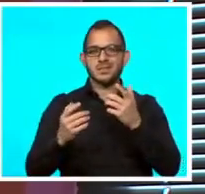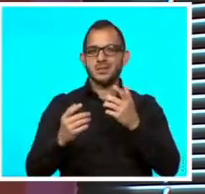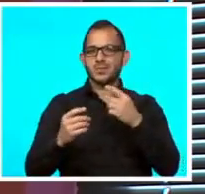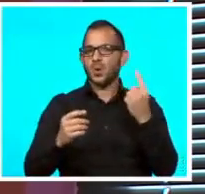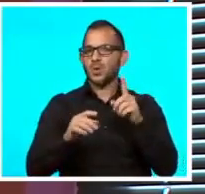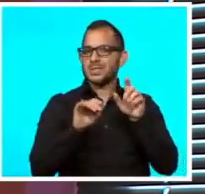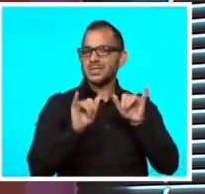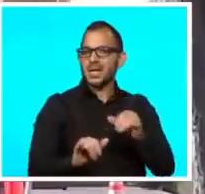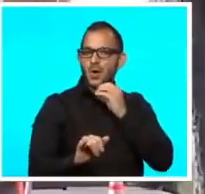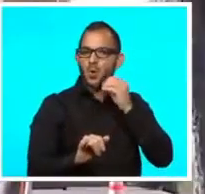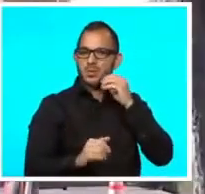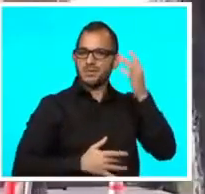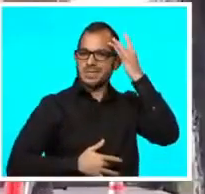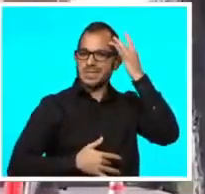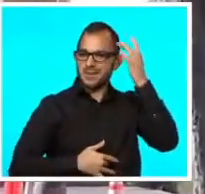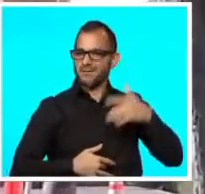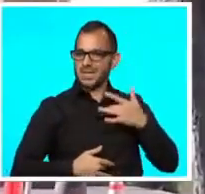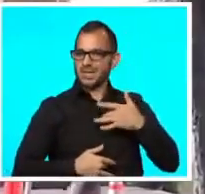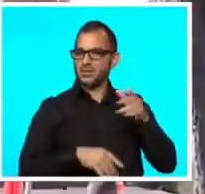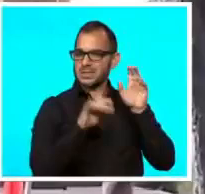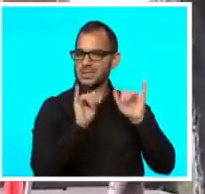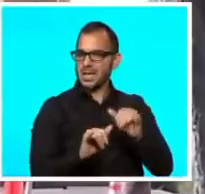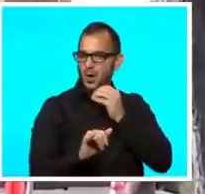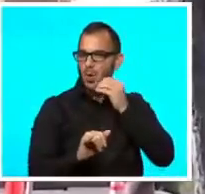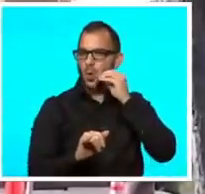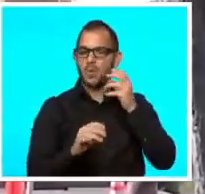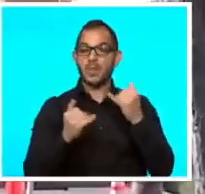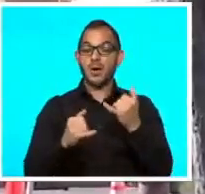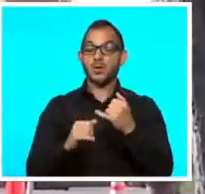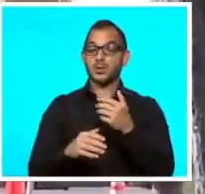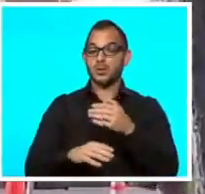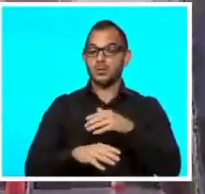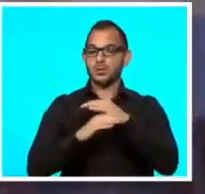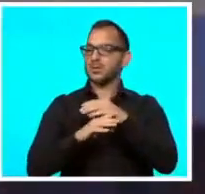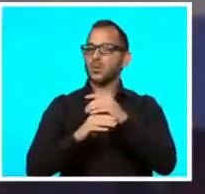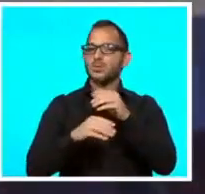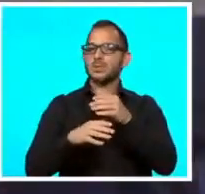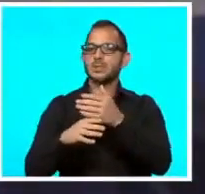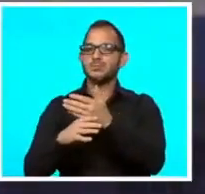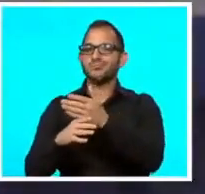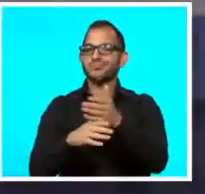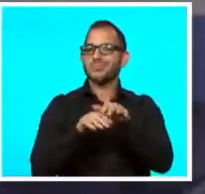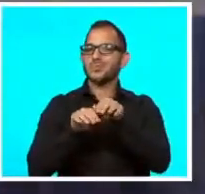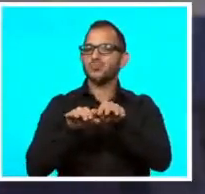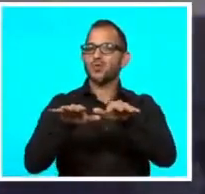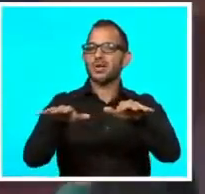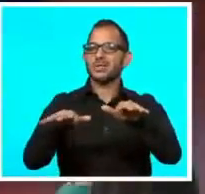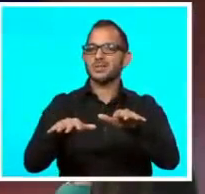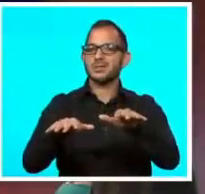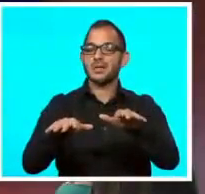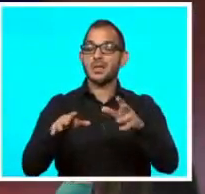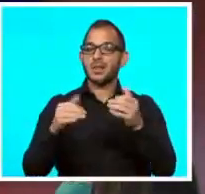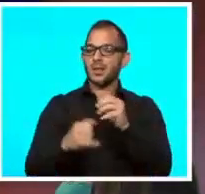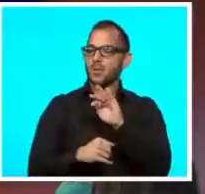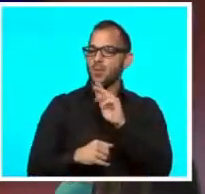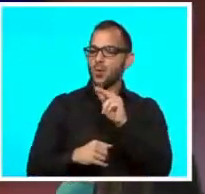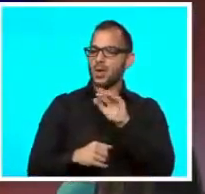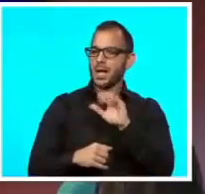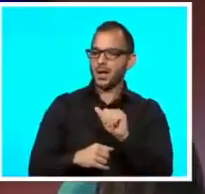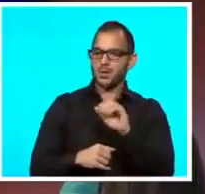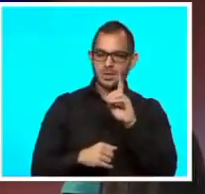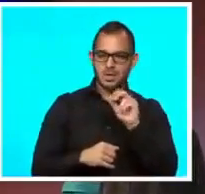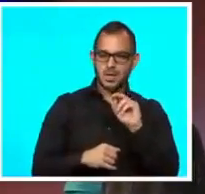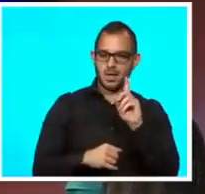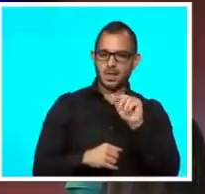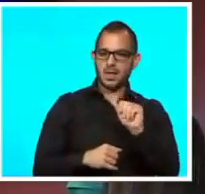Staying home when you're sick. This will help protect your germs from being spread to others and vice versa. Monica de Anda, Channel